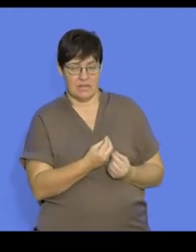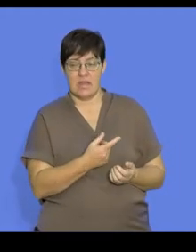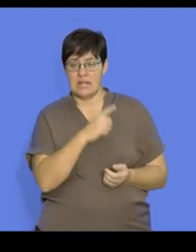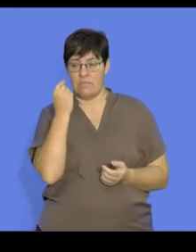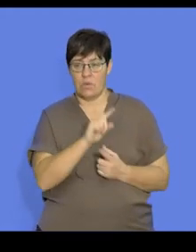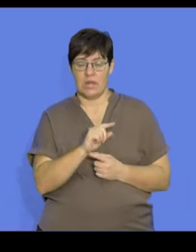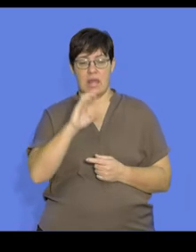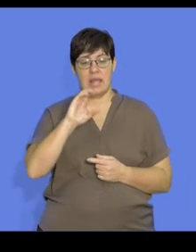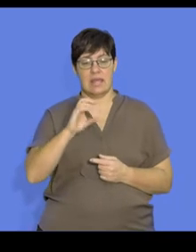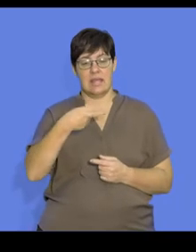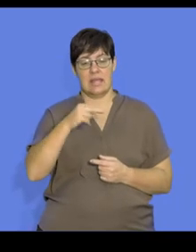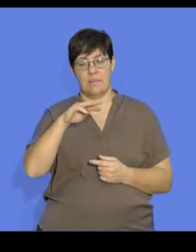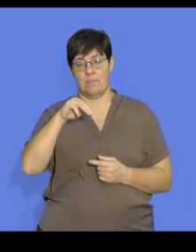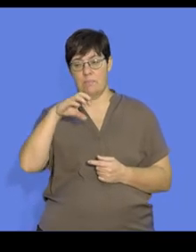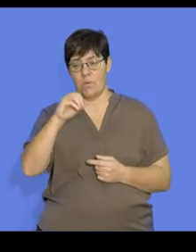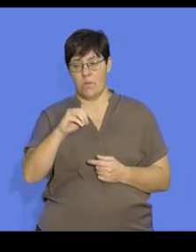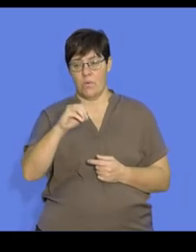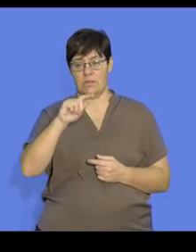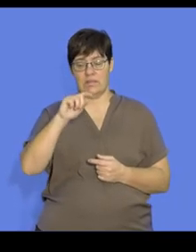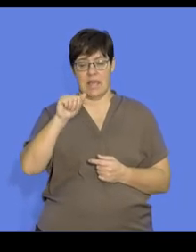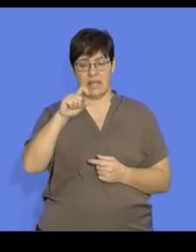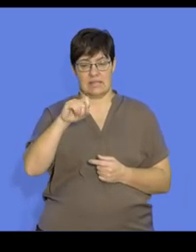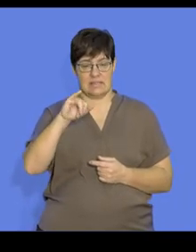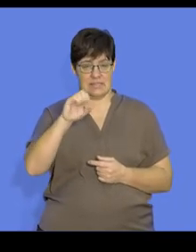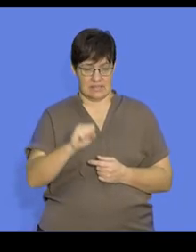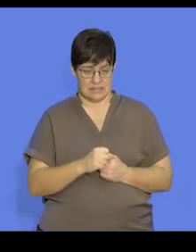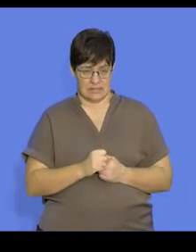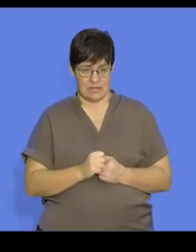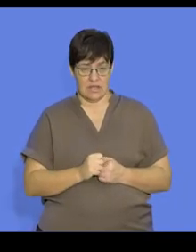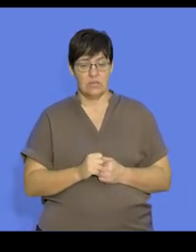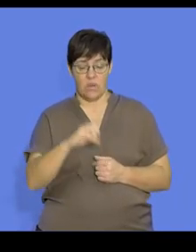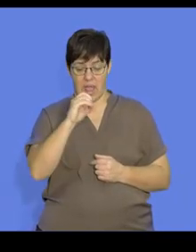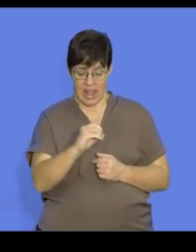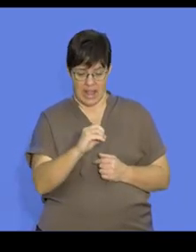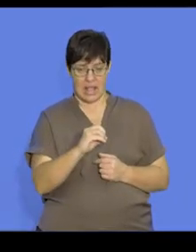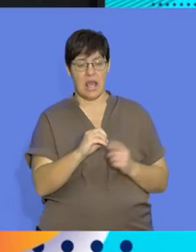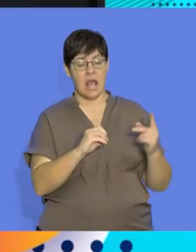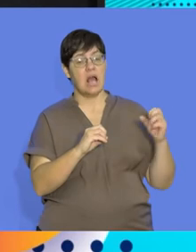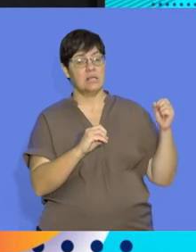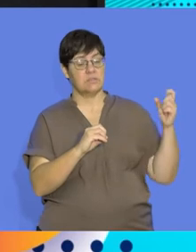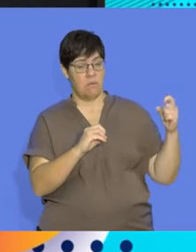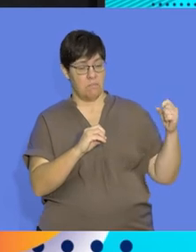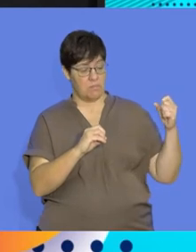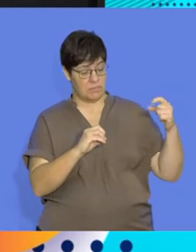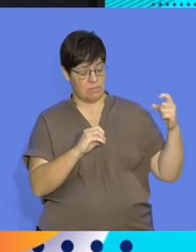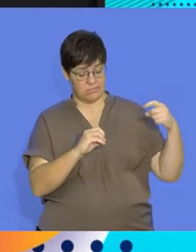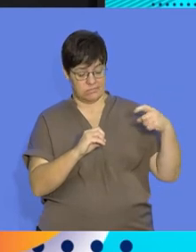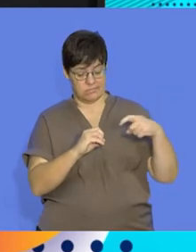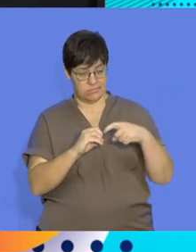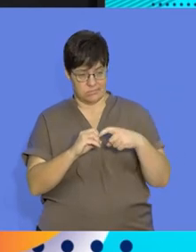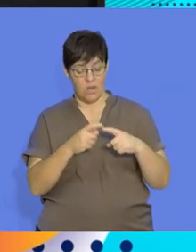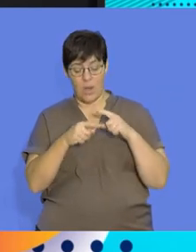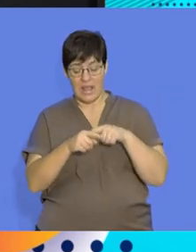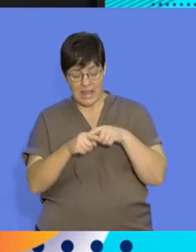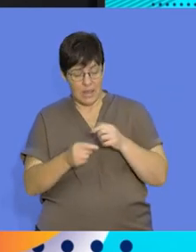chemotaxis where the sperm move towards the eggs as a result of chemical attraction